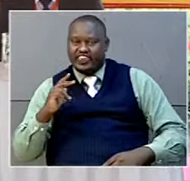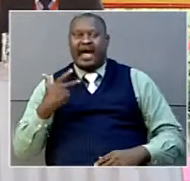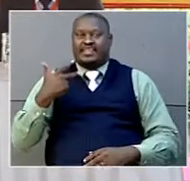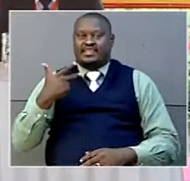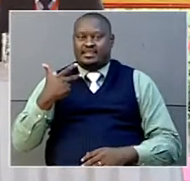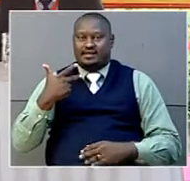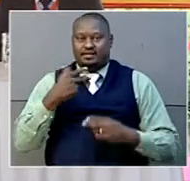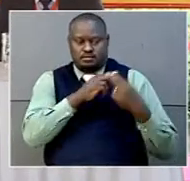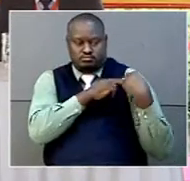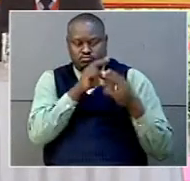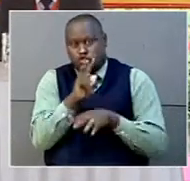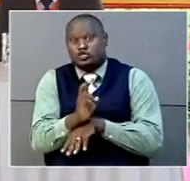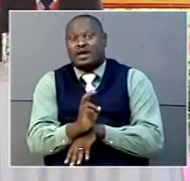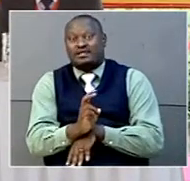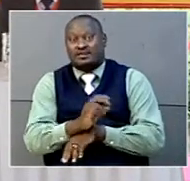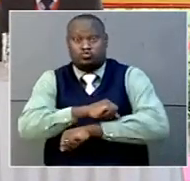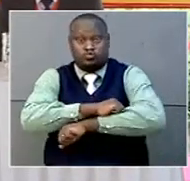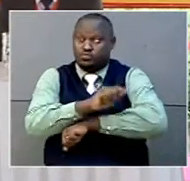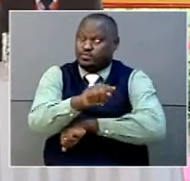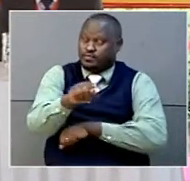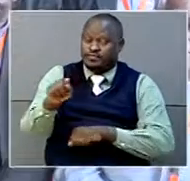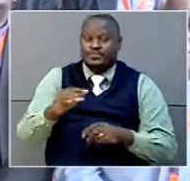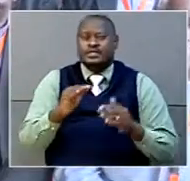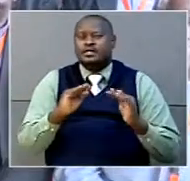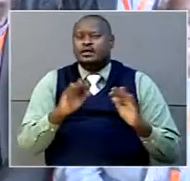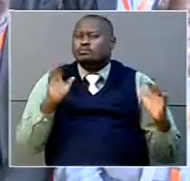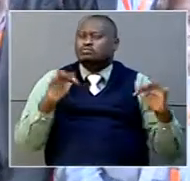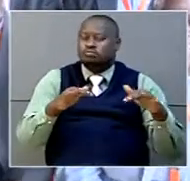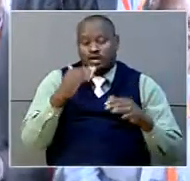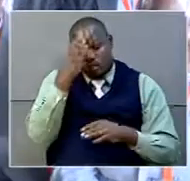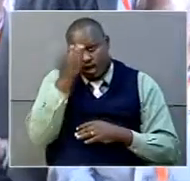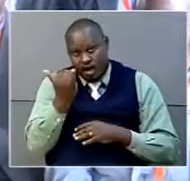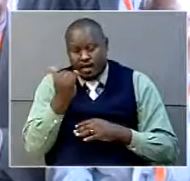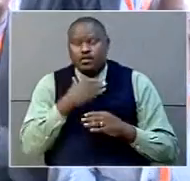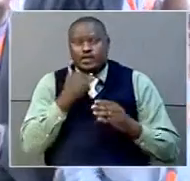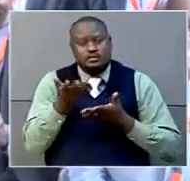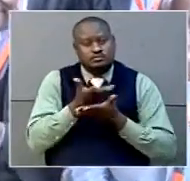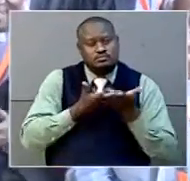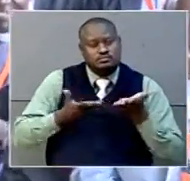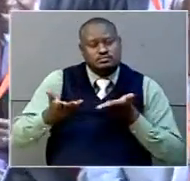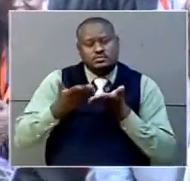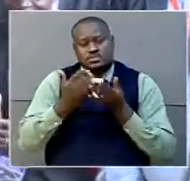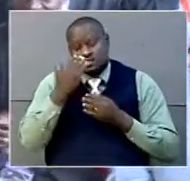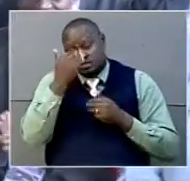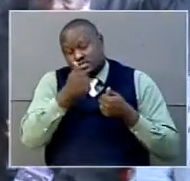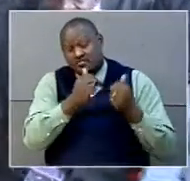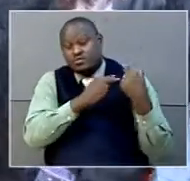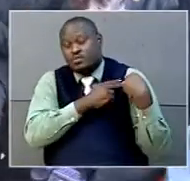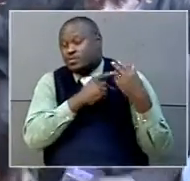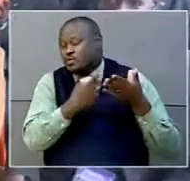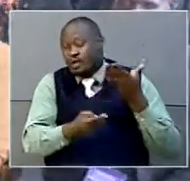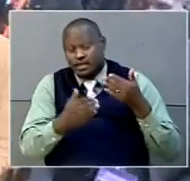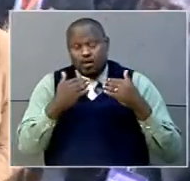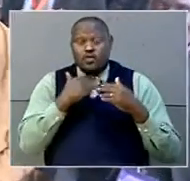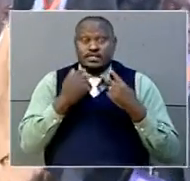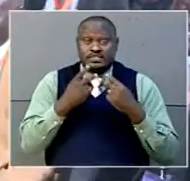The retreat aimed at engaging all secondary school head teachers to reflect on the importance of their role of ensuring that